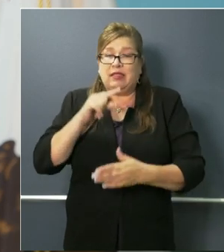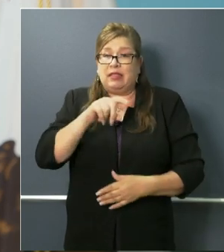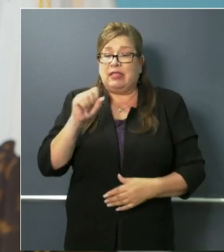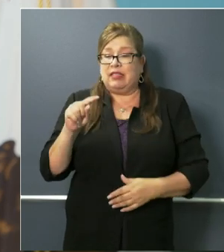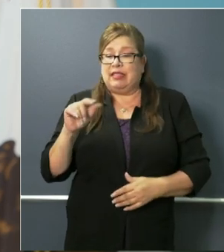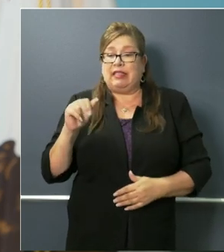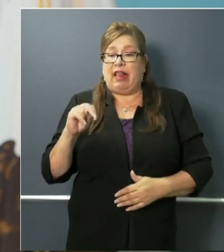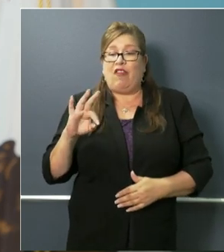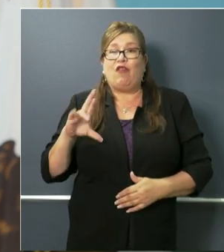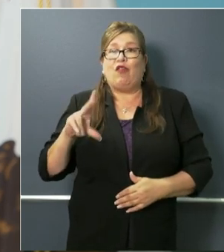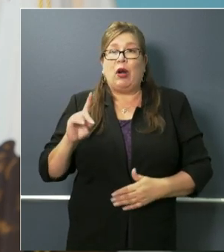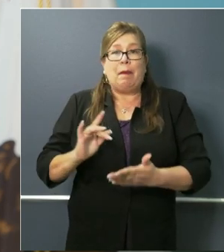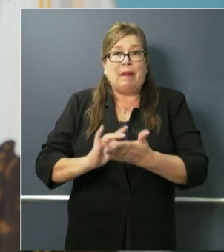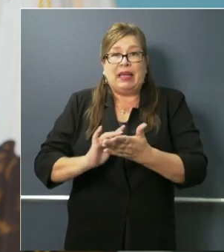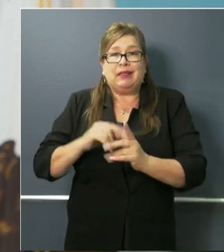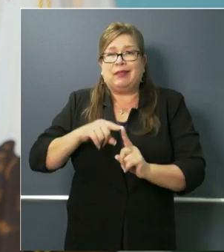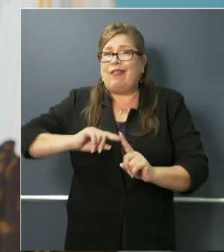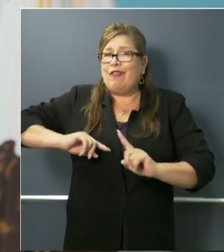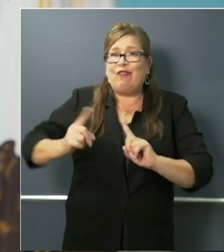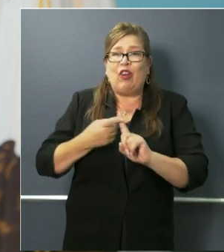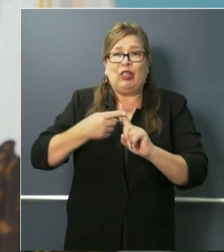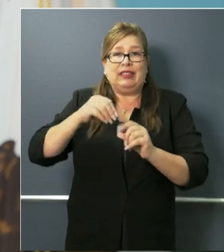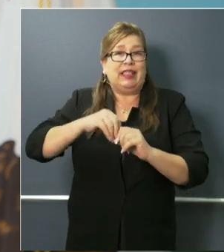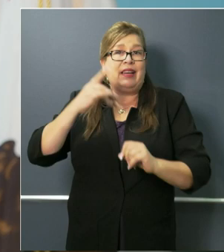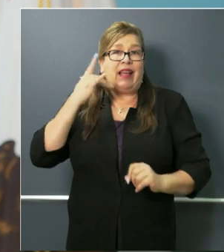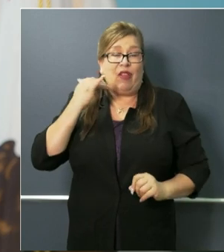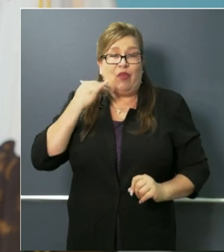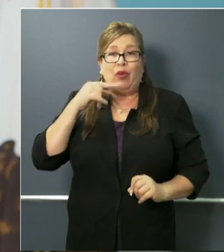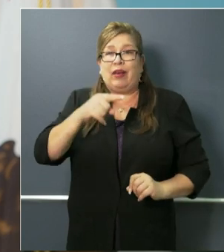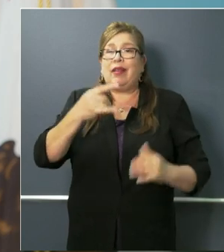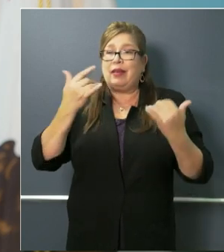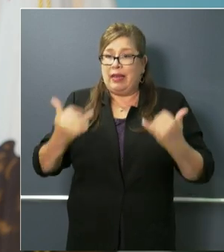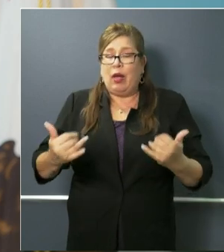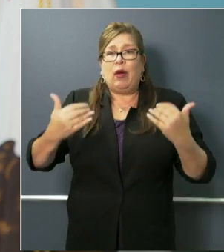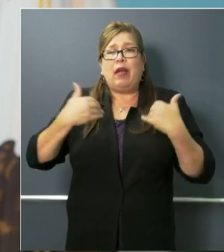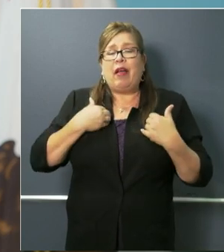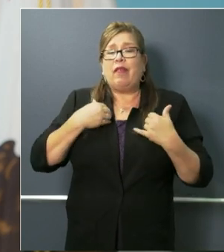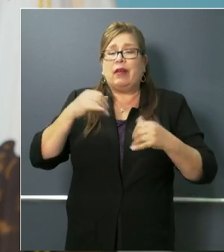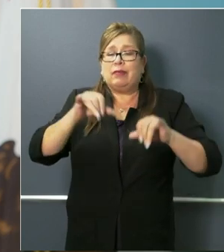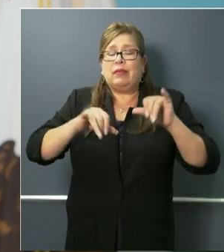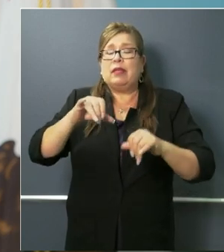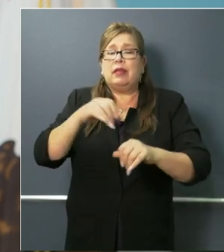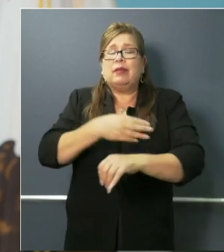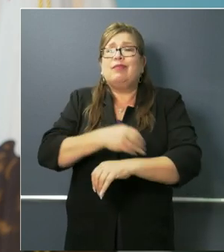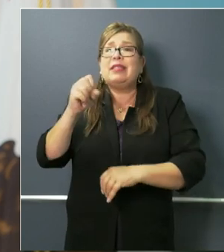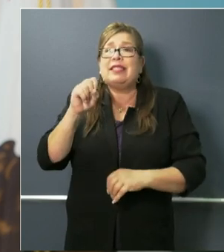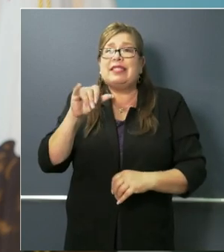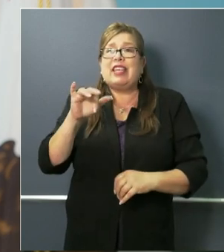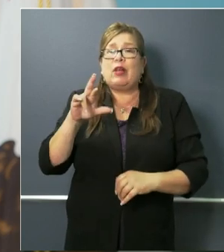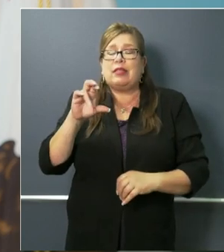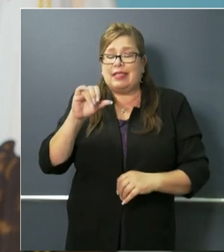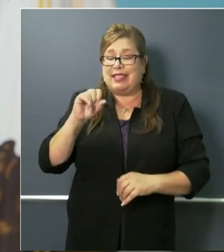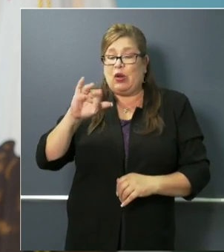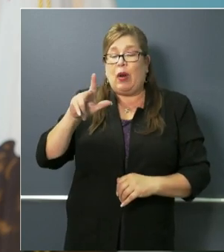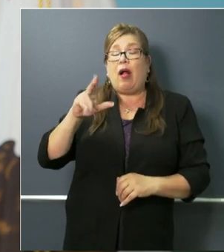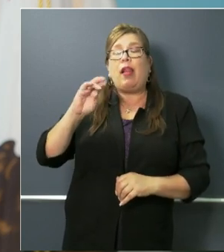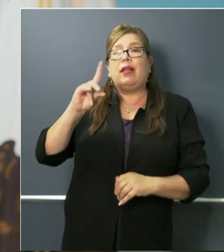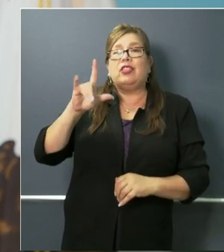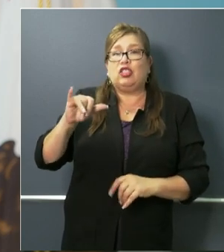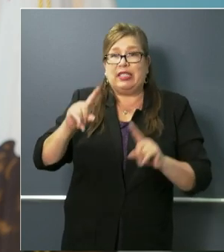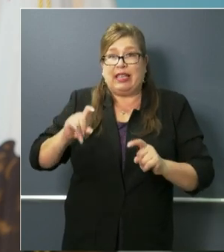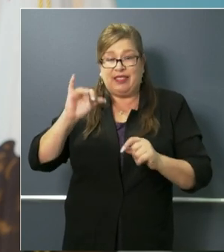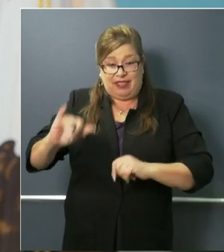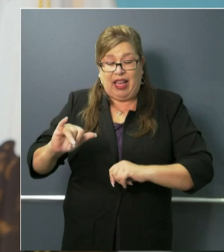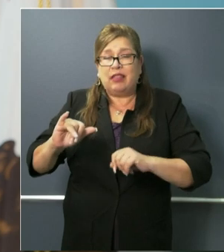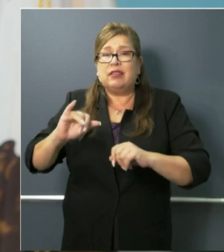job to become the first in the state of California now to have the serum test, the seriology test. These are the